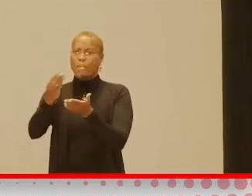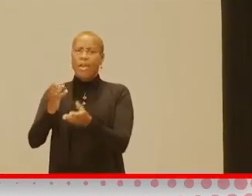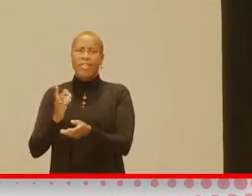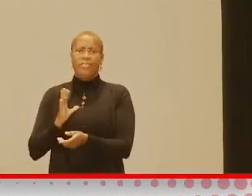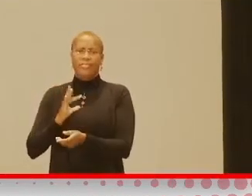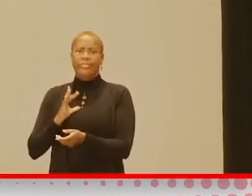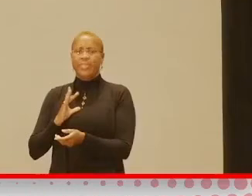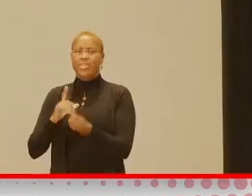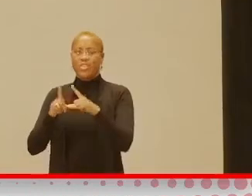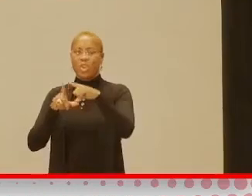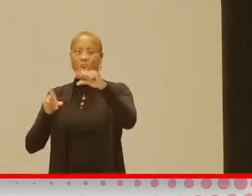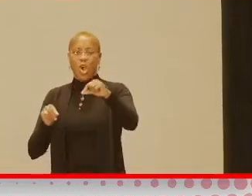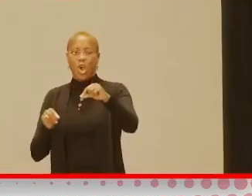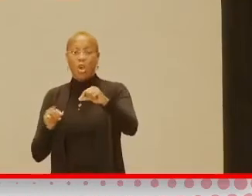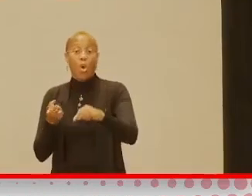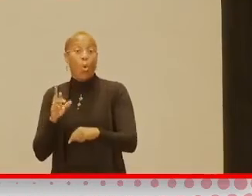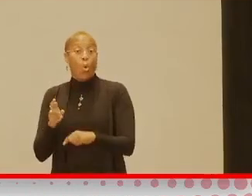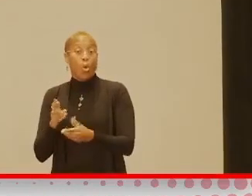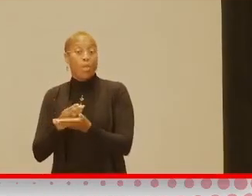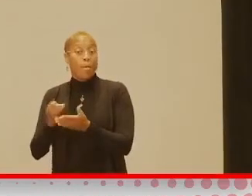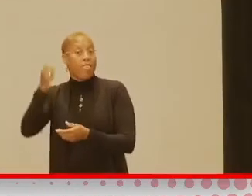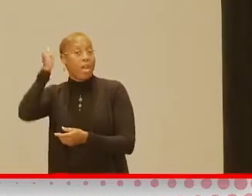a hairbrush at the dollar store.